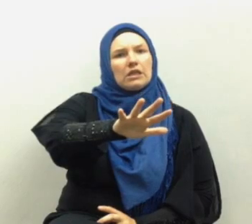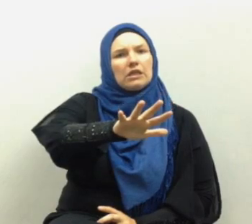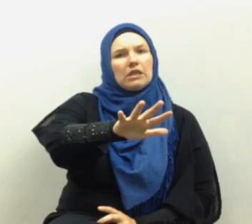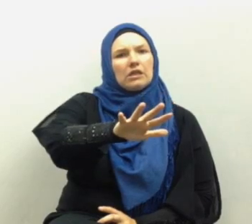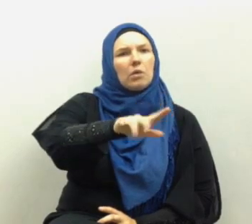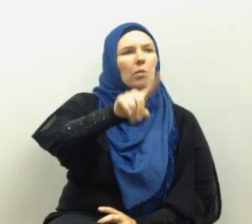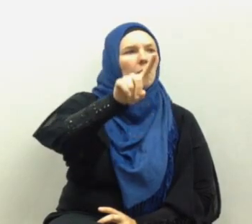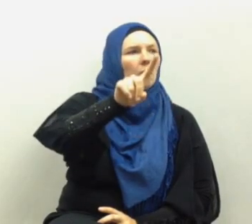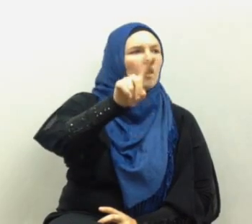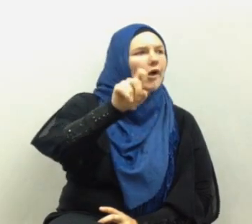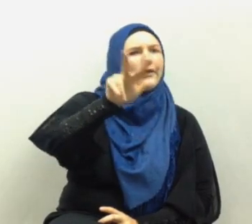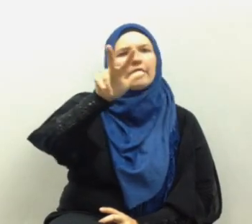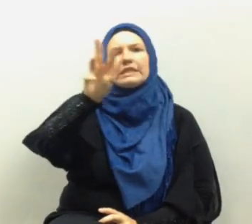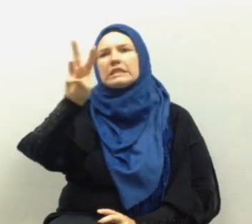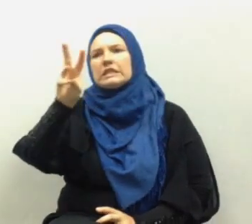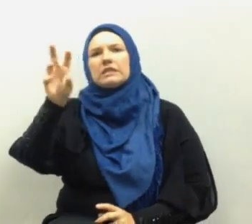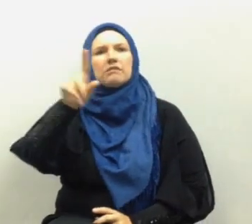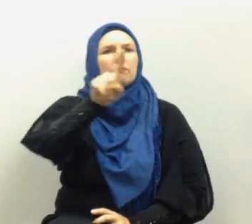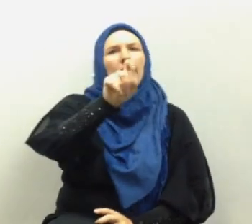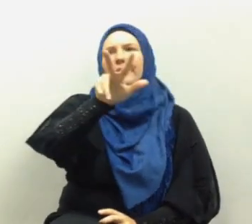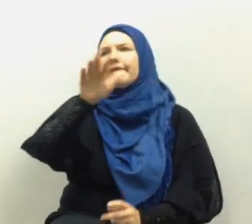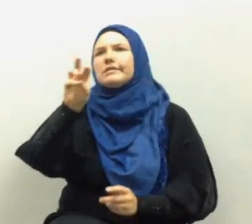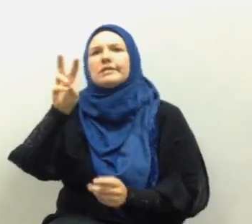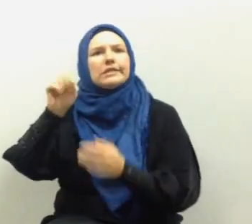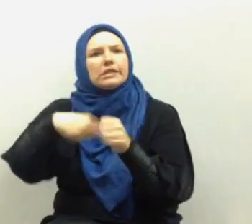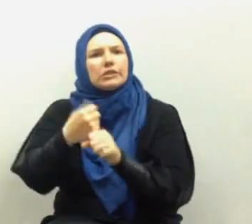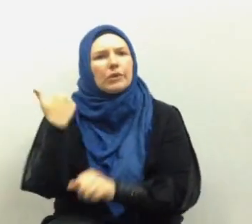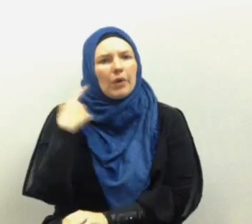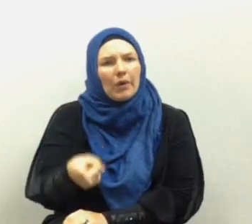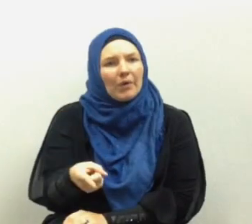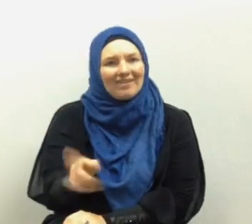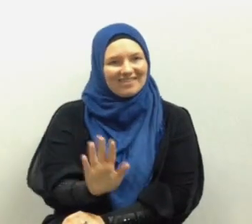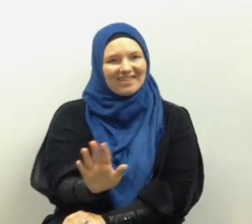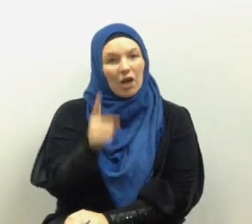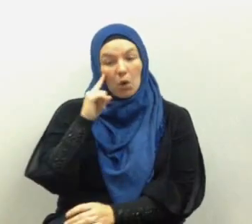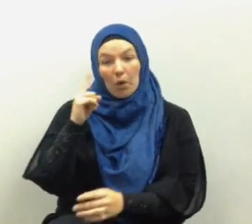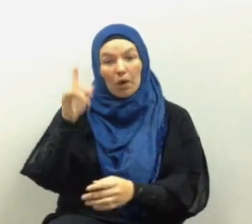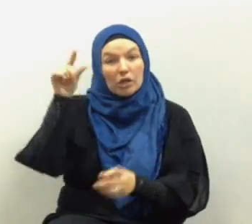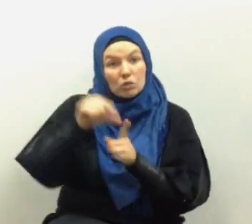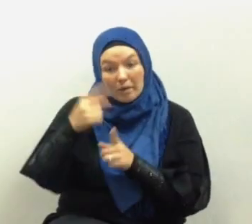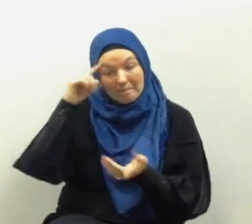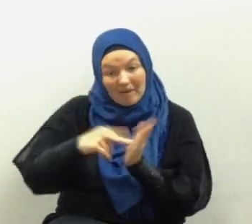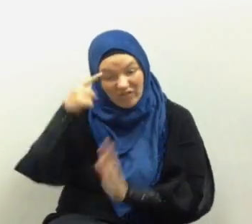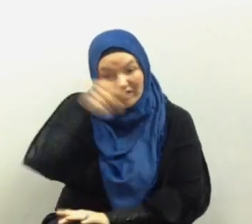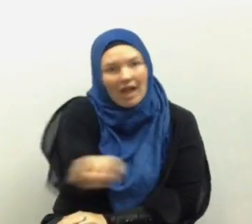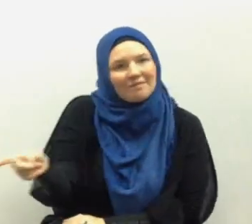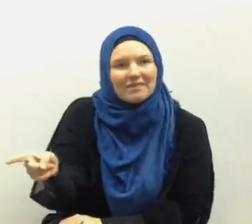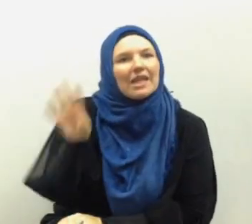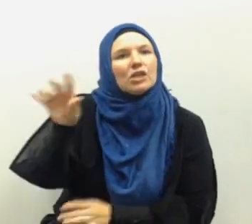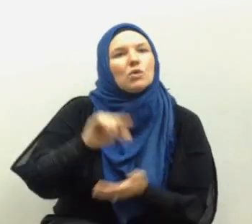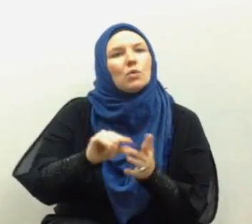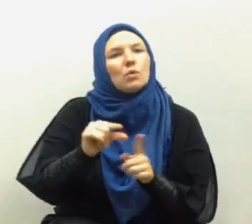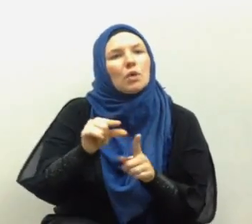1435 36 years ago no his words tell us that they were meant and